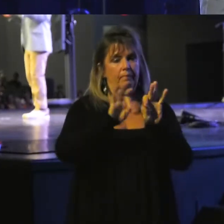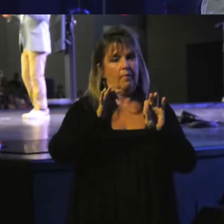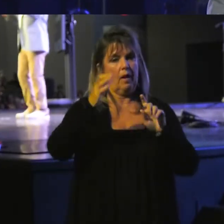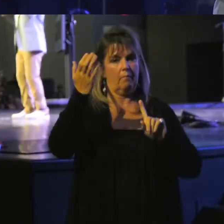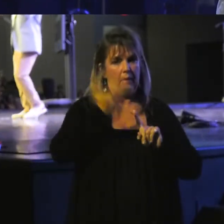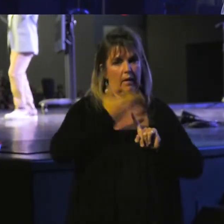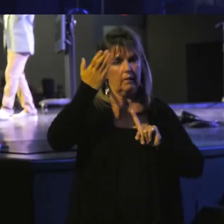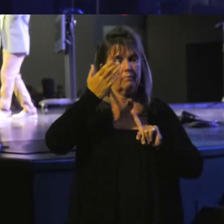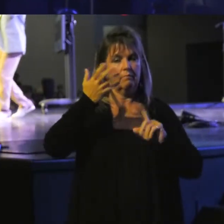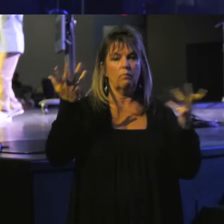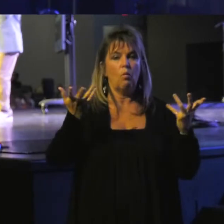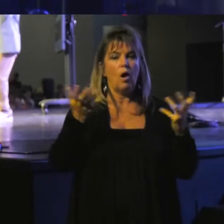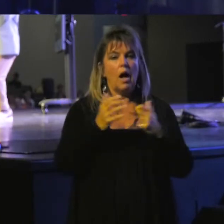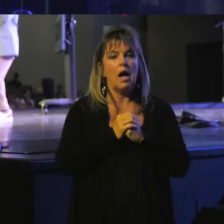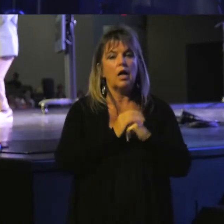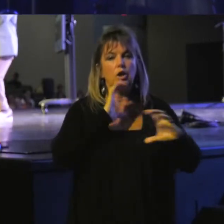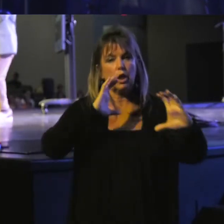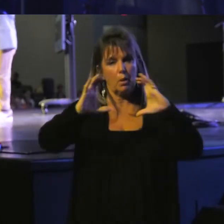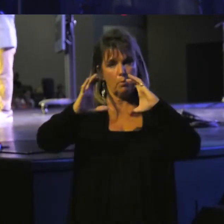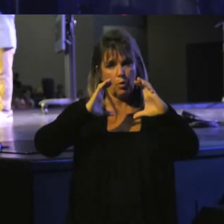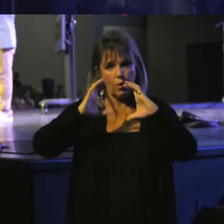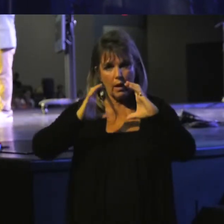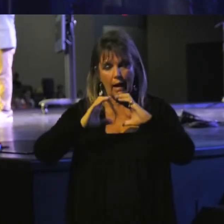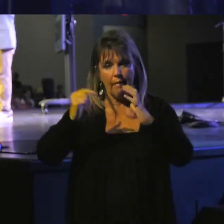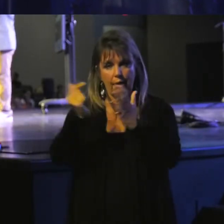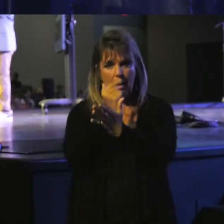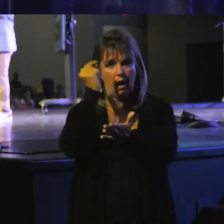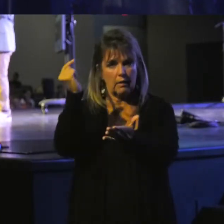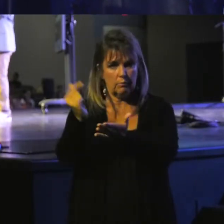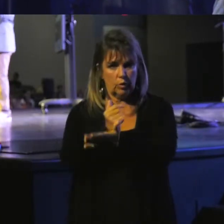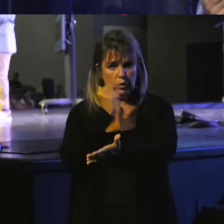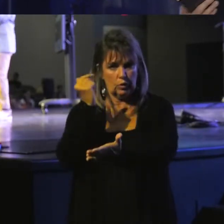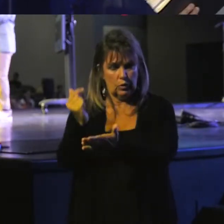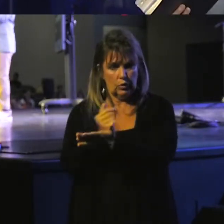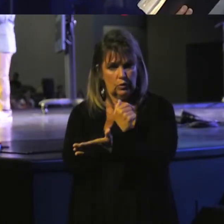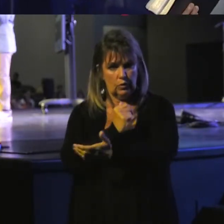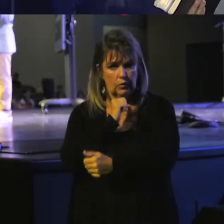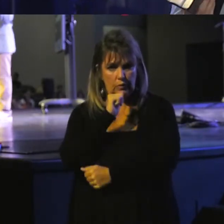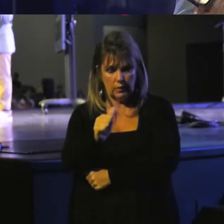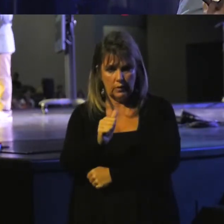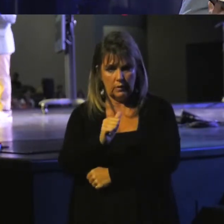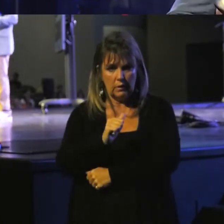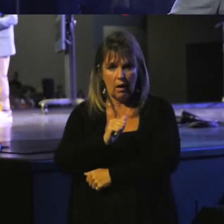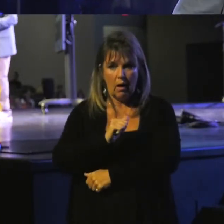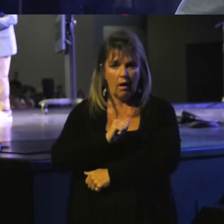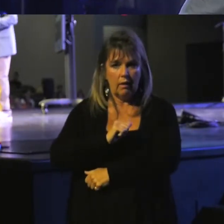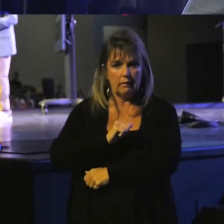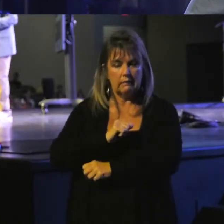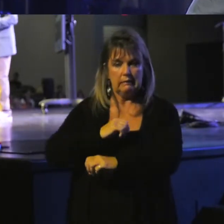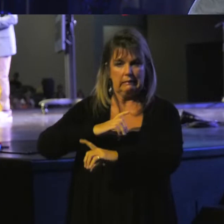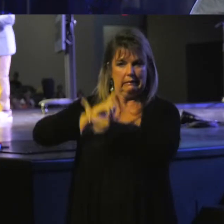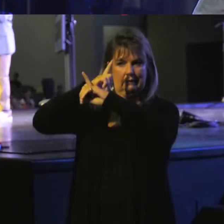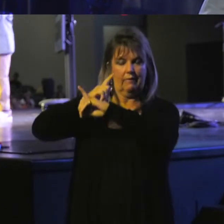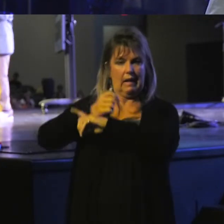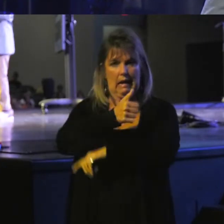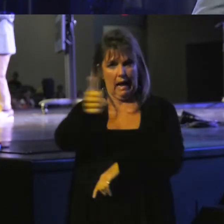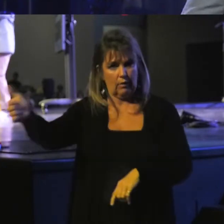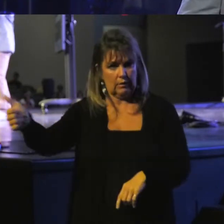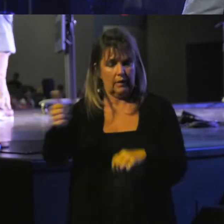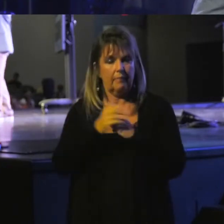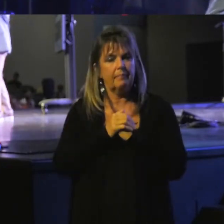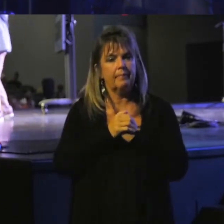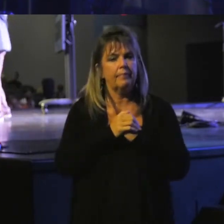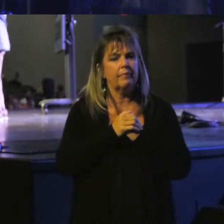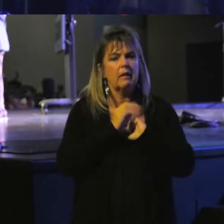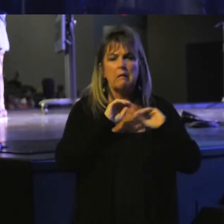would be to communicate the gospel and not defend ourselves. Listen to me.